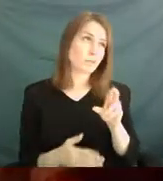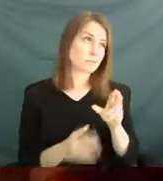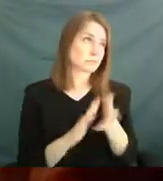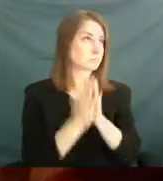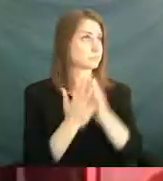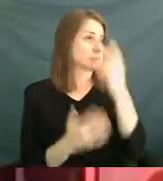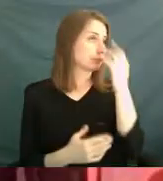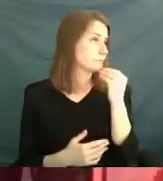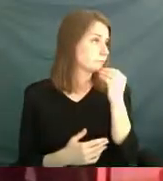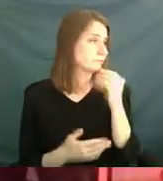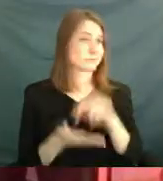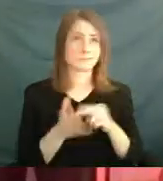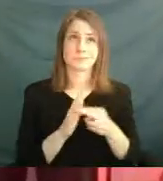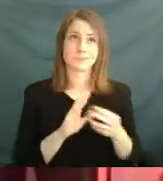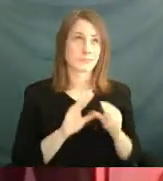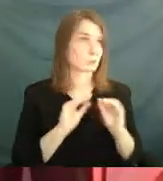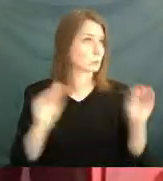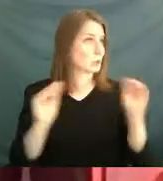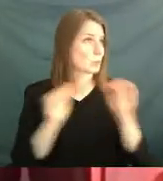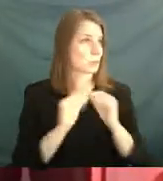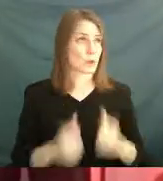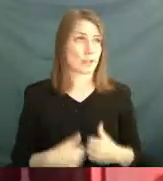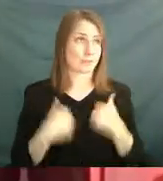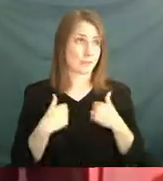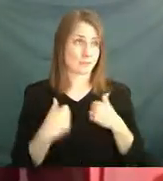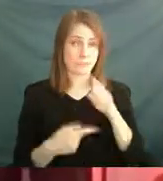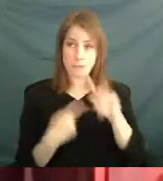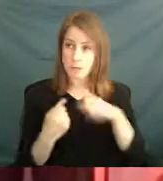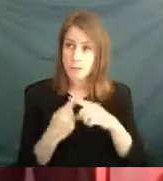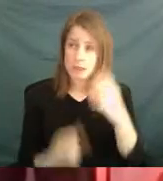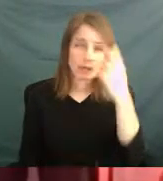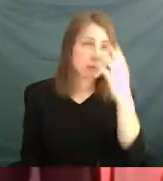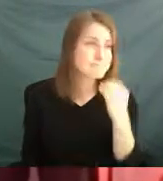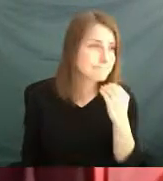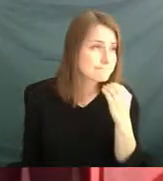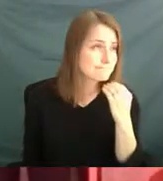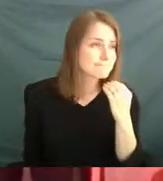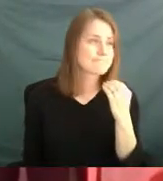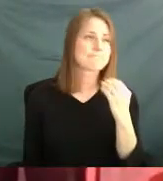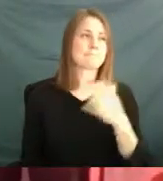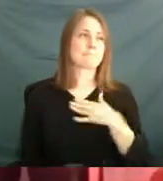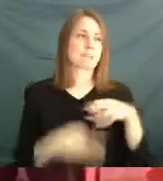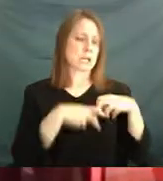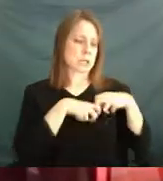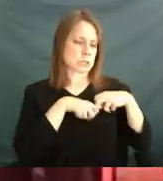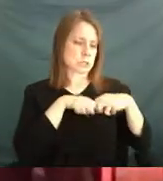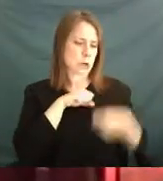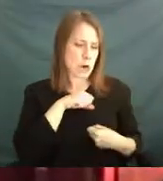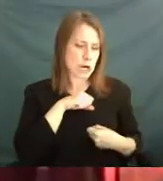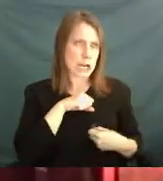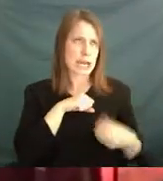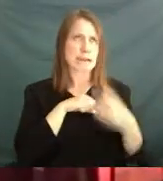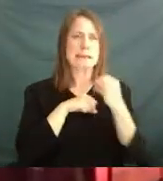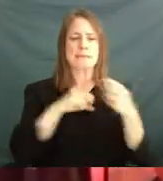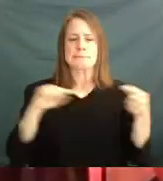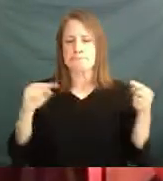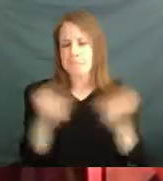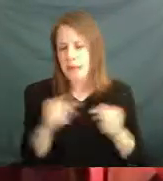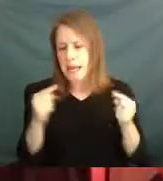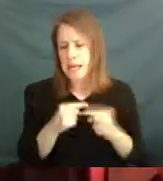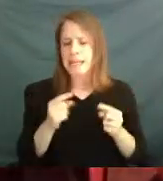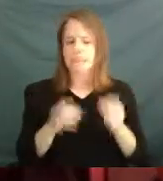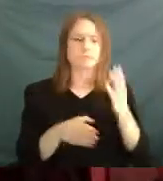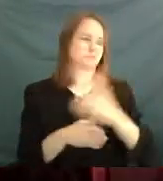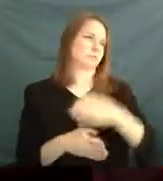And by a sleep, to say we end the heartache and the thousand natural shocks that